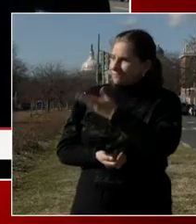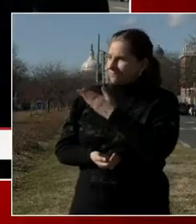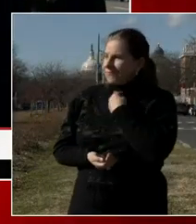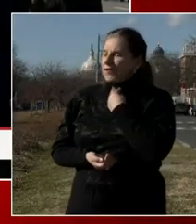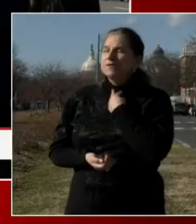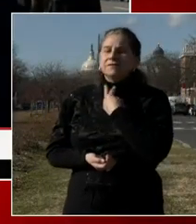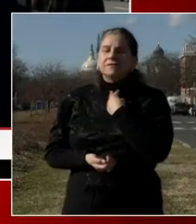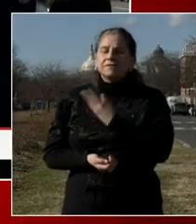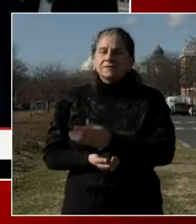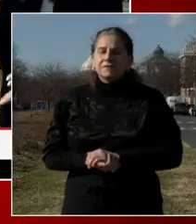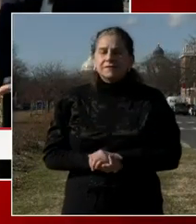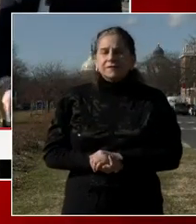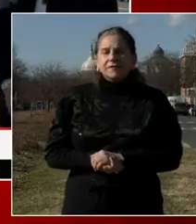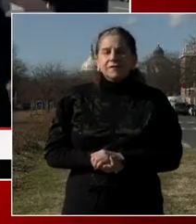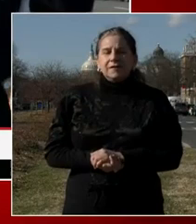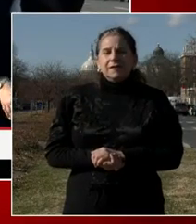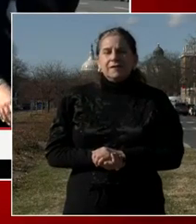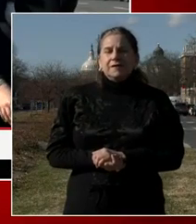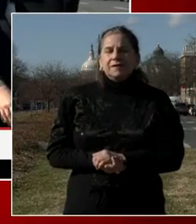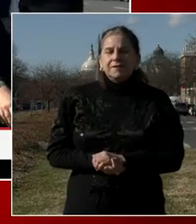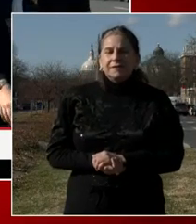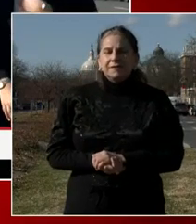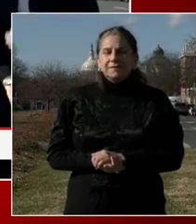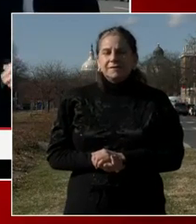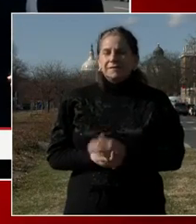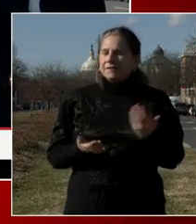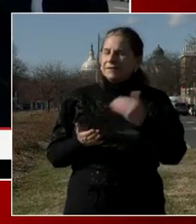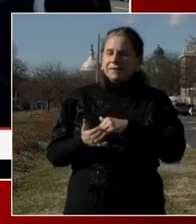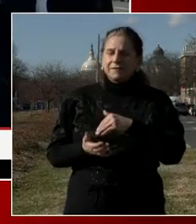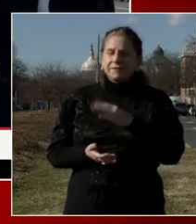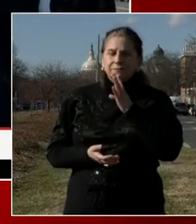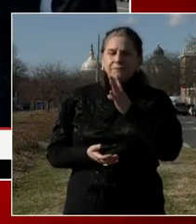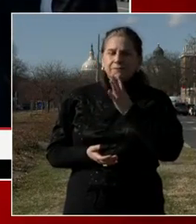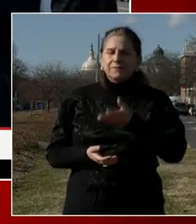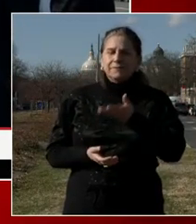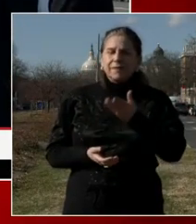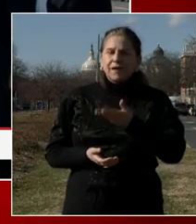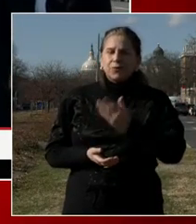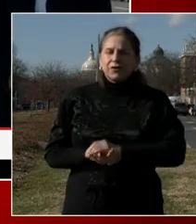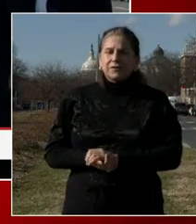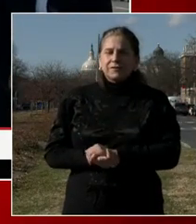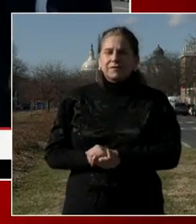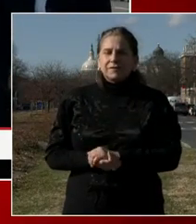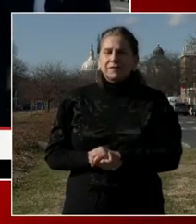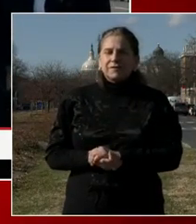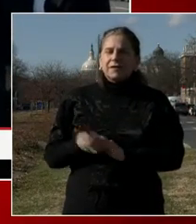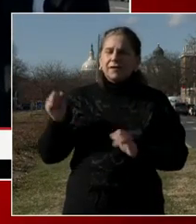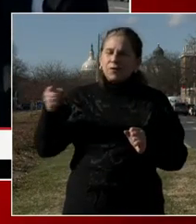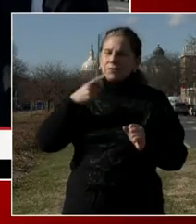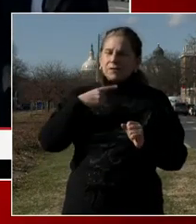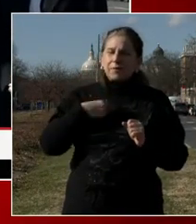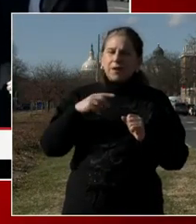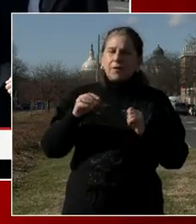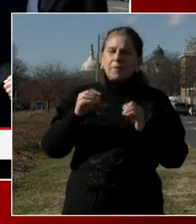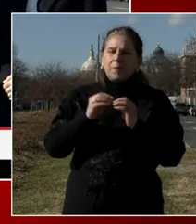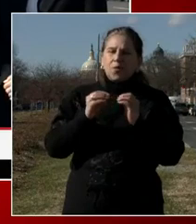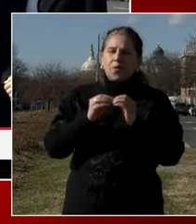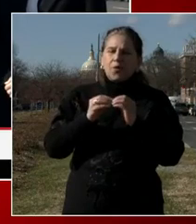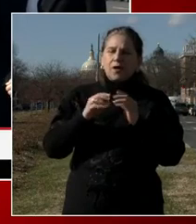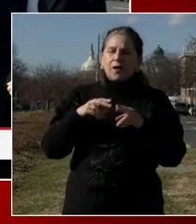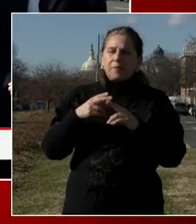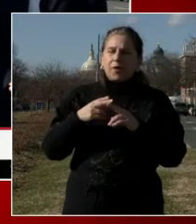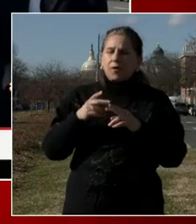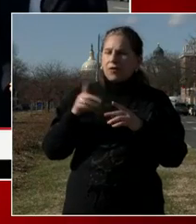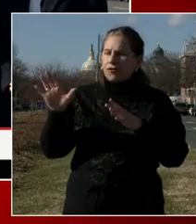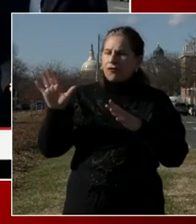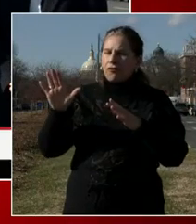Recently, I mean, can you tell us when and can you tell us anything about that conversation? generally, I can I